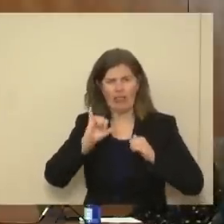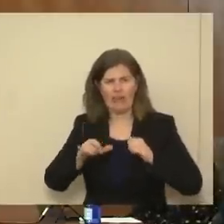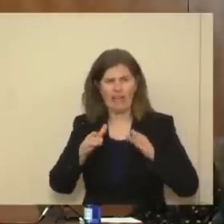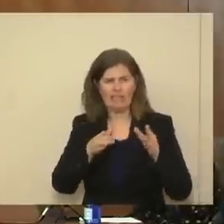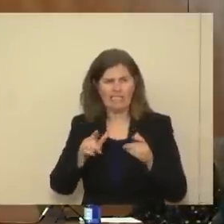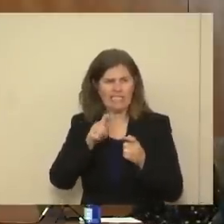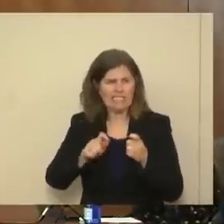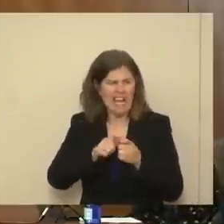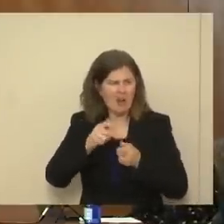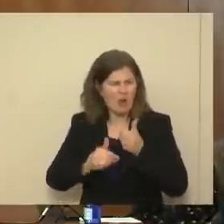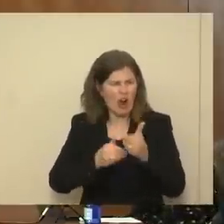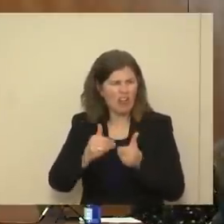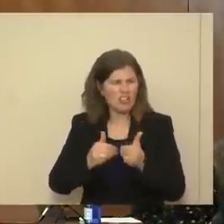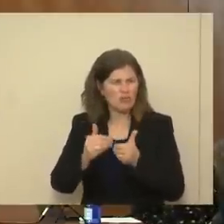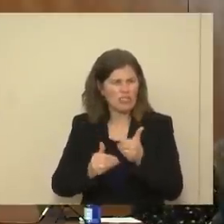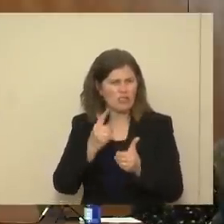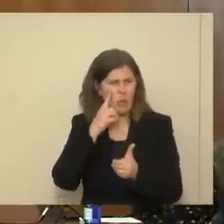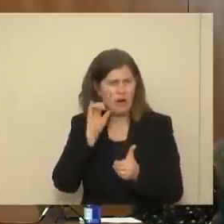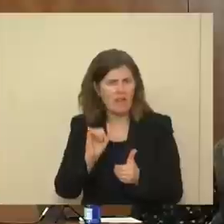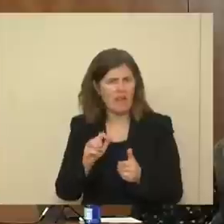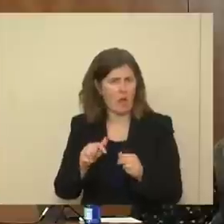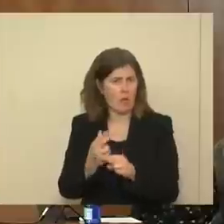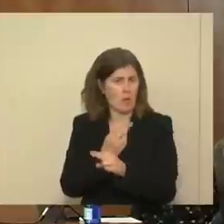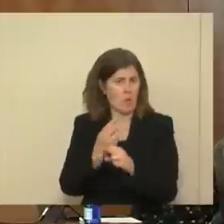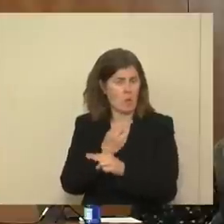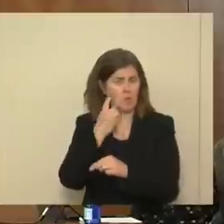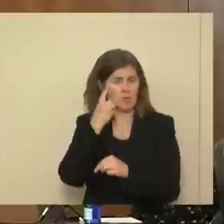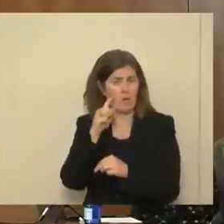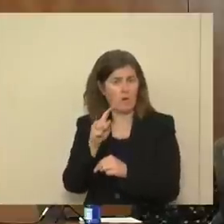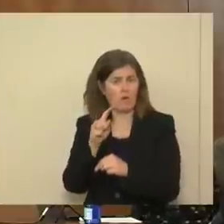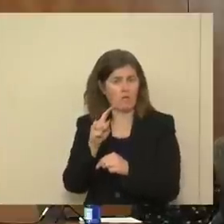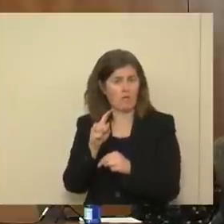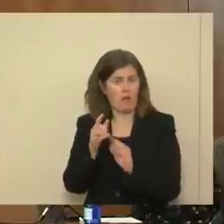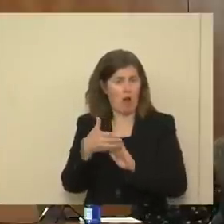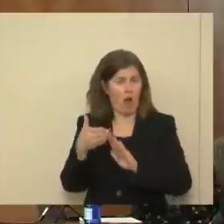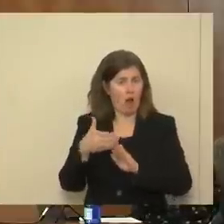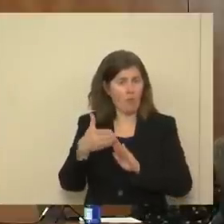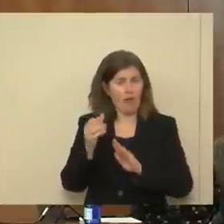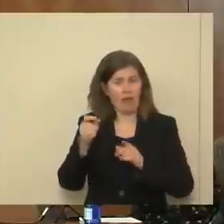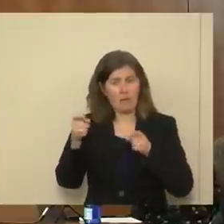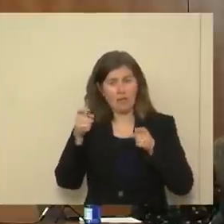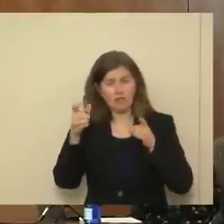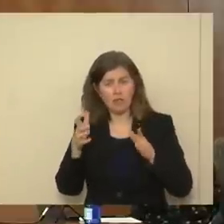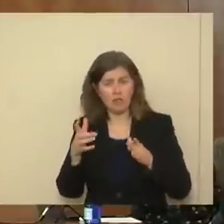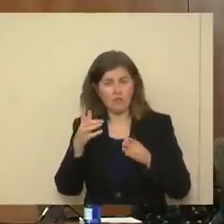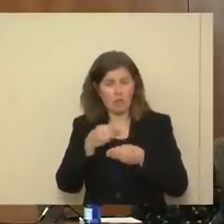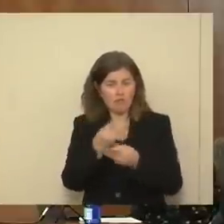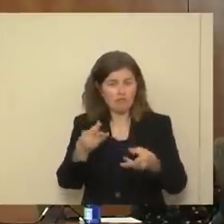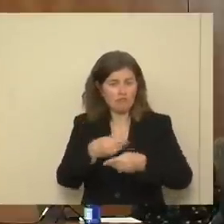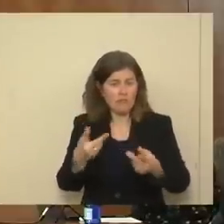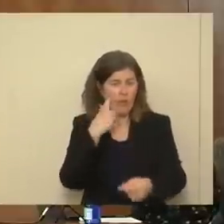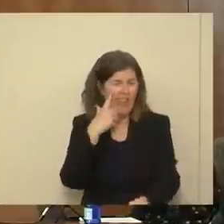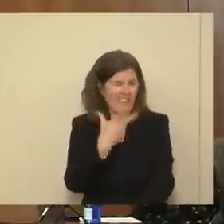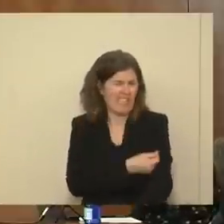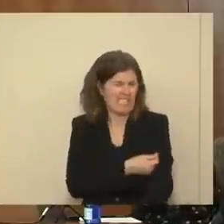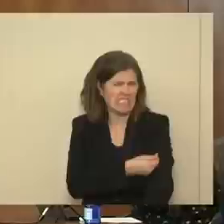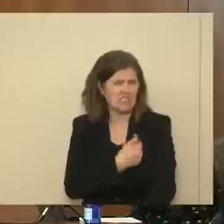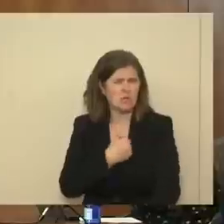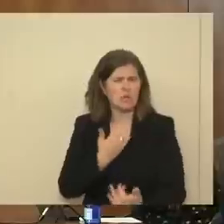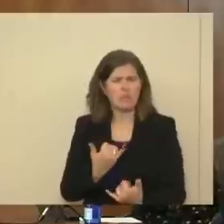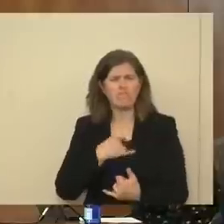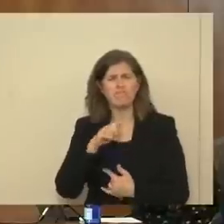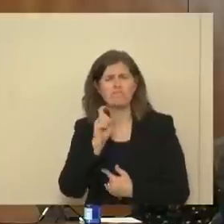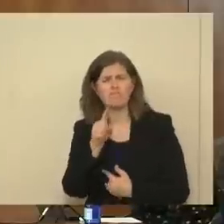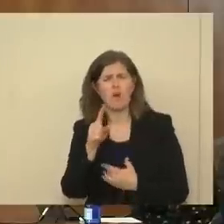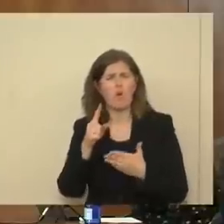exact processes and procedures that will be used for operations and administration of the vaccine. So I wanted to ask you,